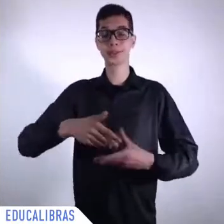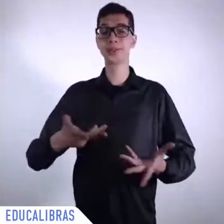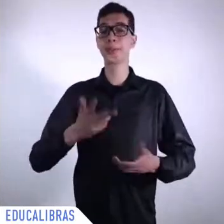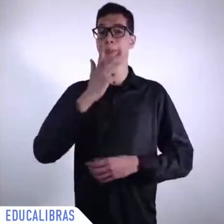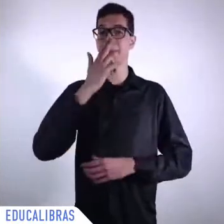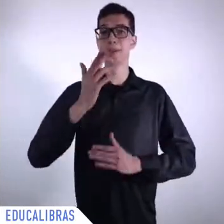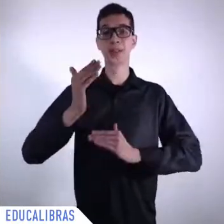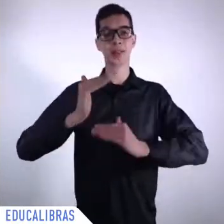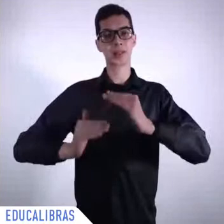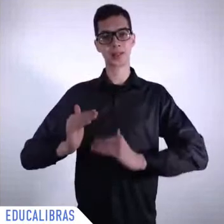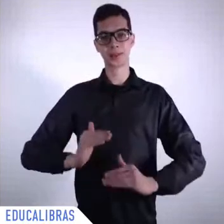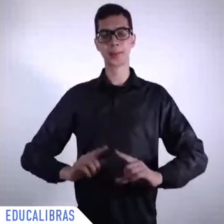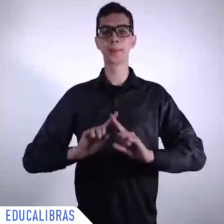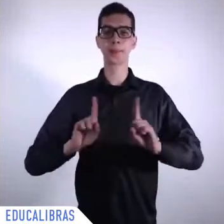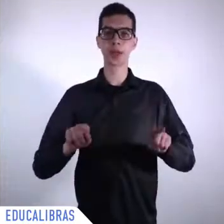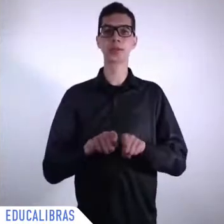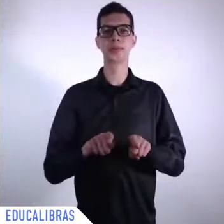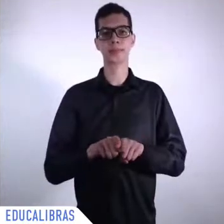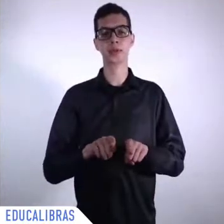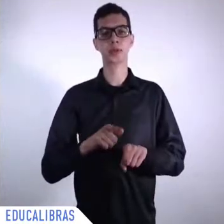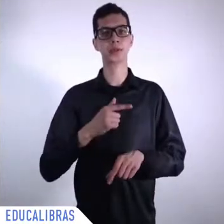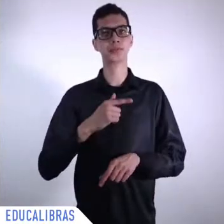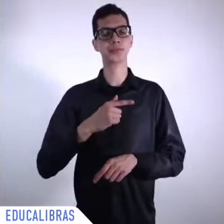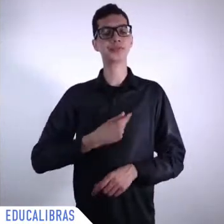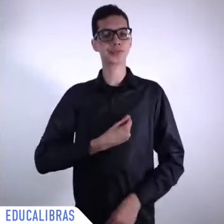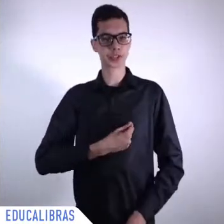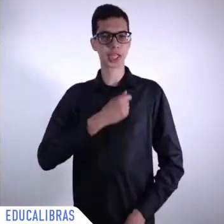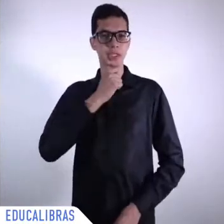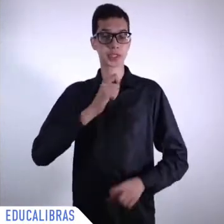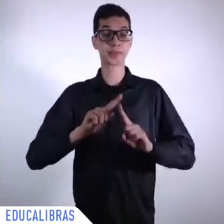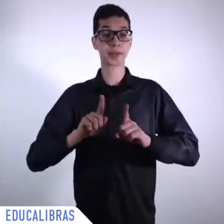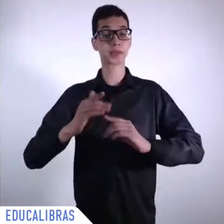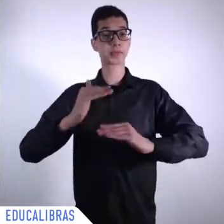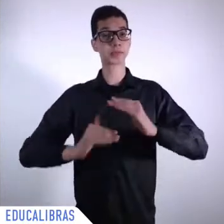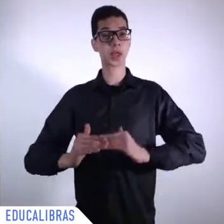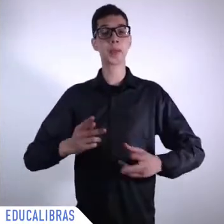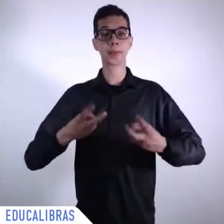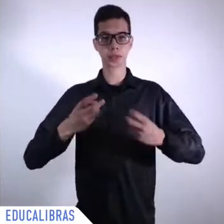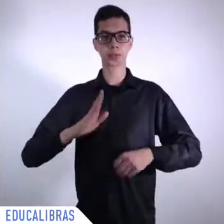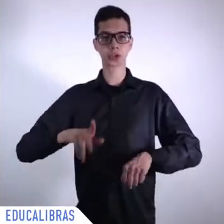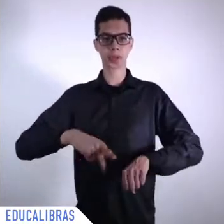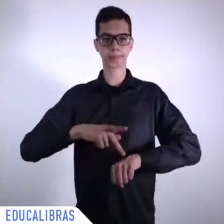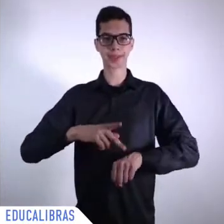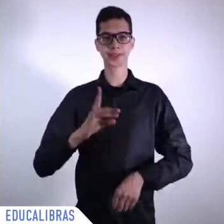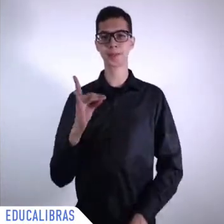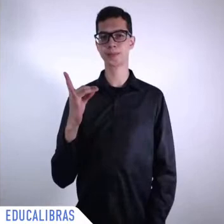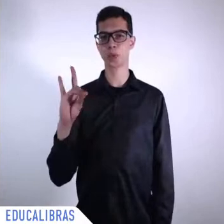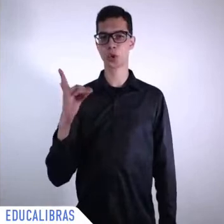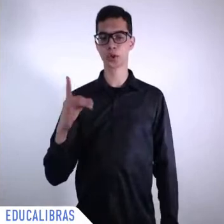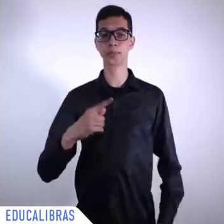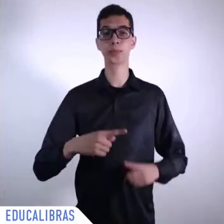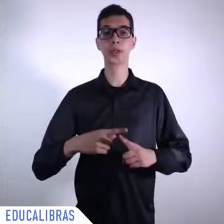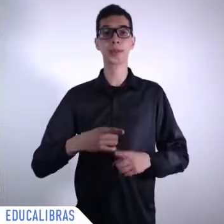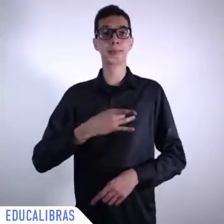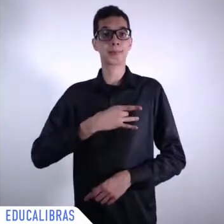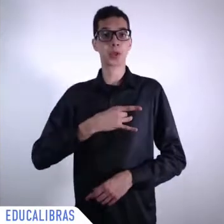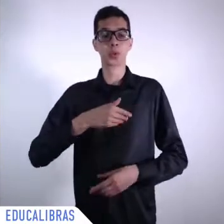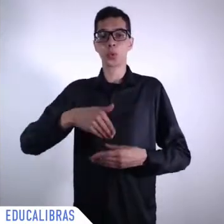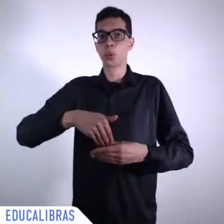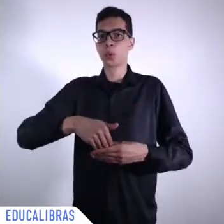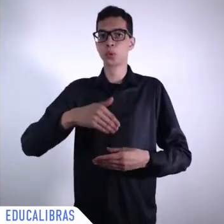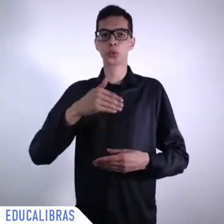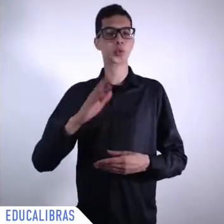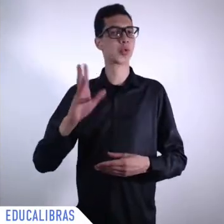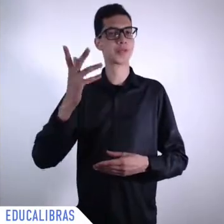elections would not even take place, but they took place calmly and so on, in Ecuador, in which, of course, there were actions against President Correa,